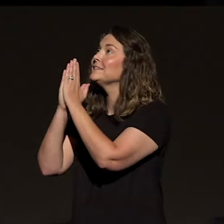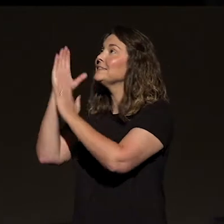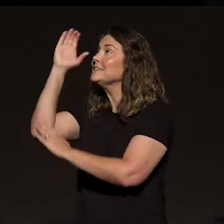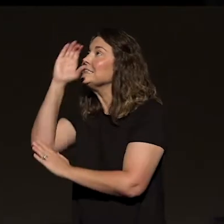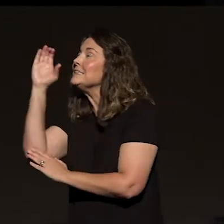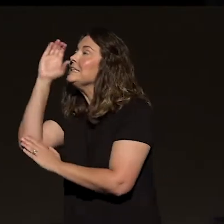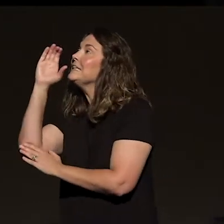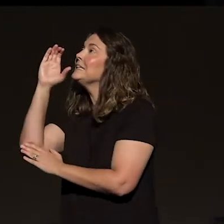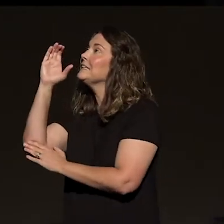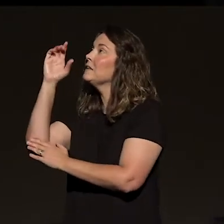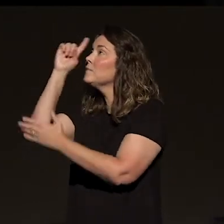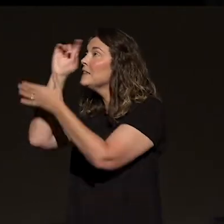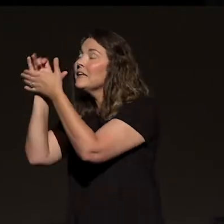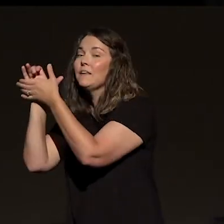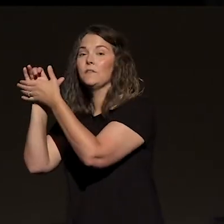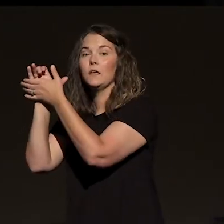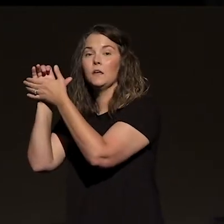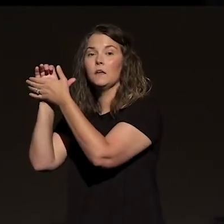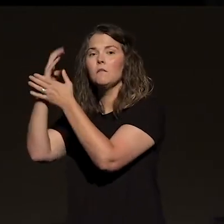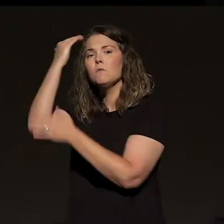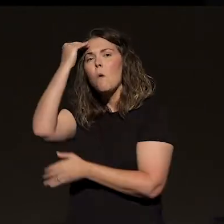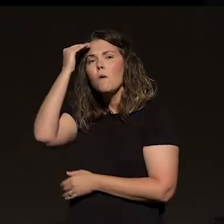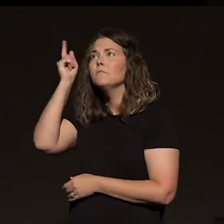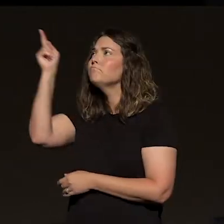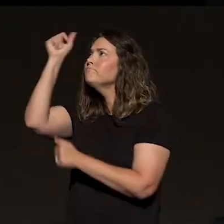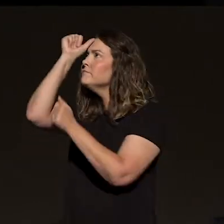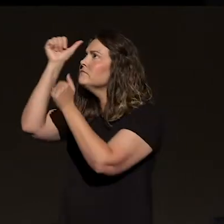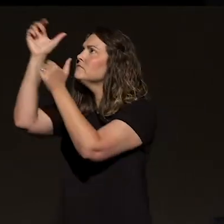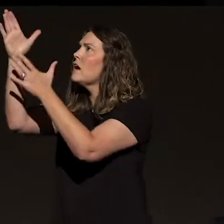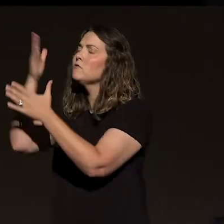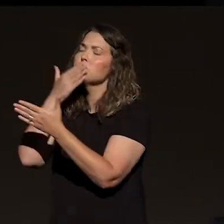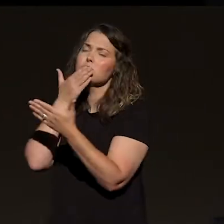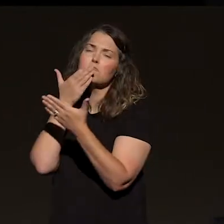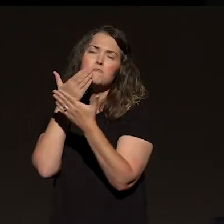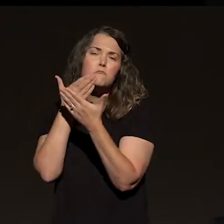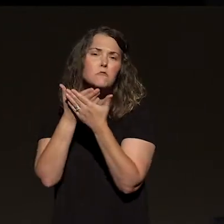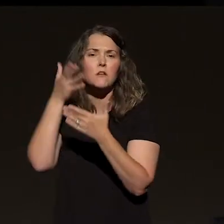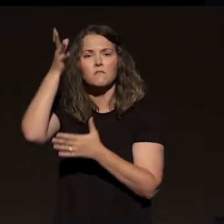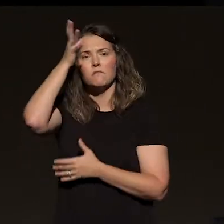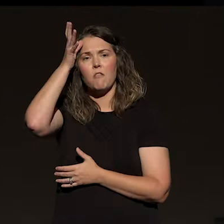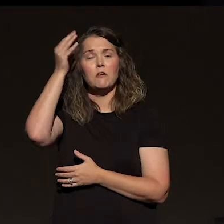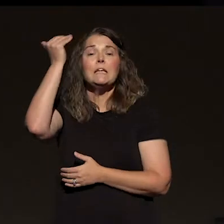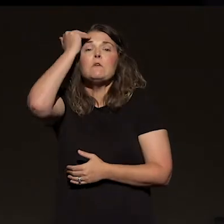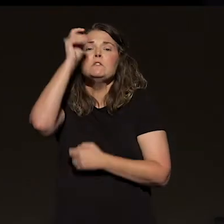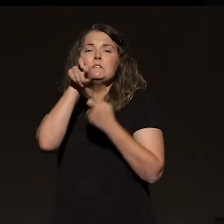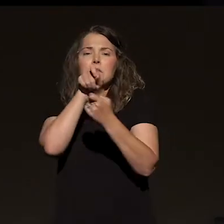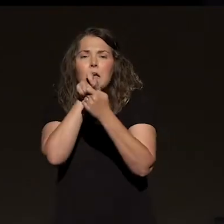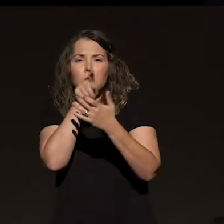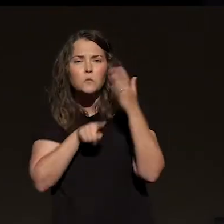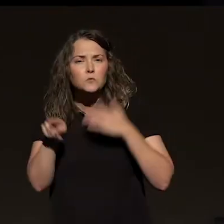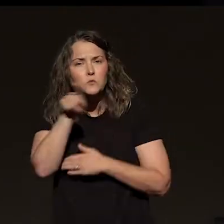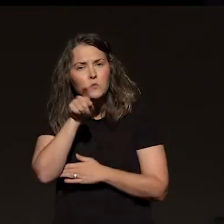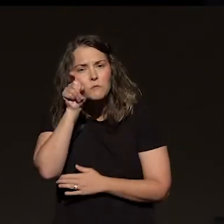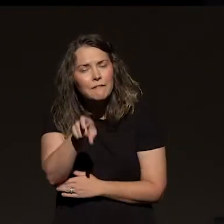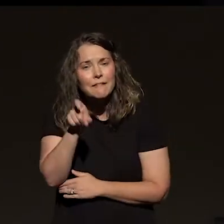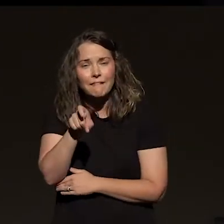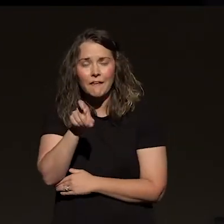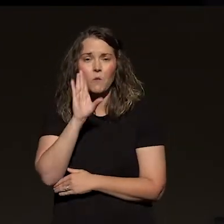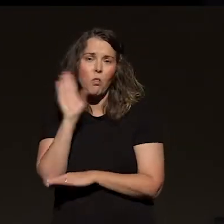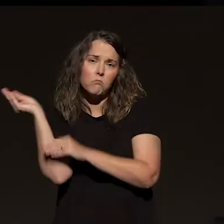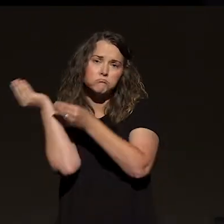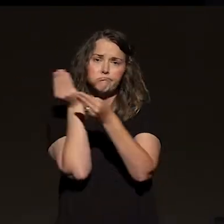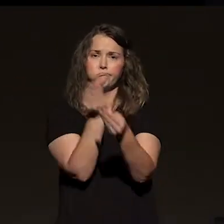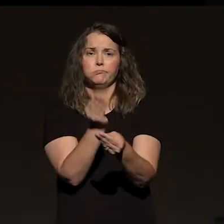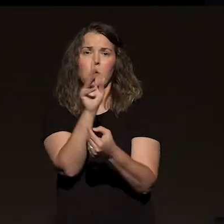keep on doing it. Believing that your father in heaven is a good father. He knows exactly what you need. He's going to give it to you exactly